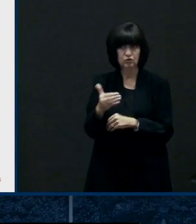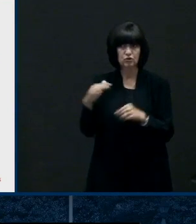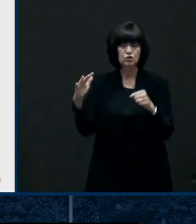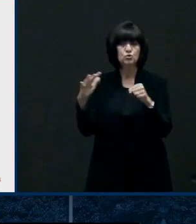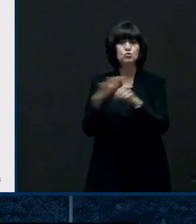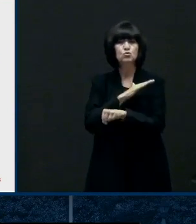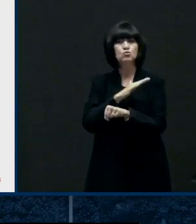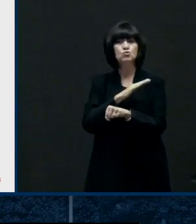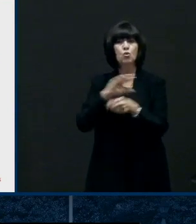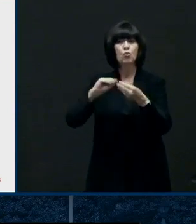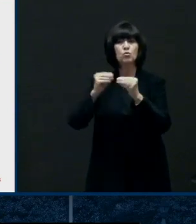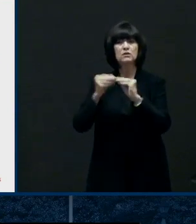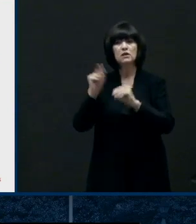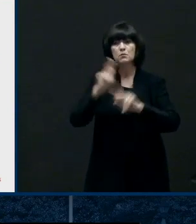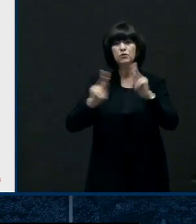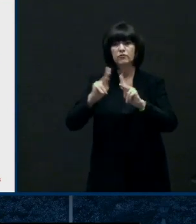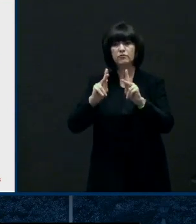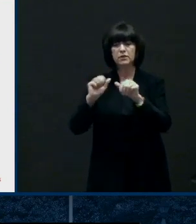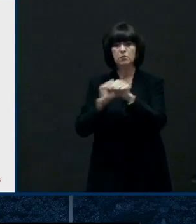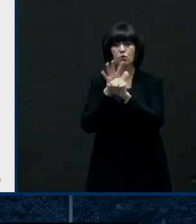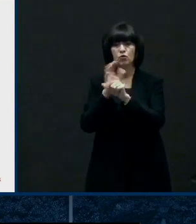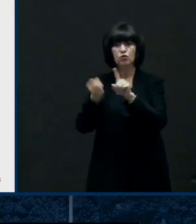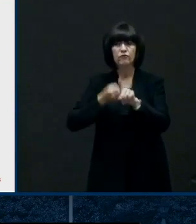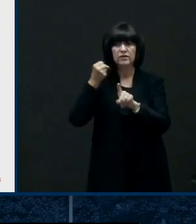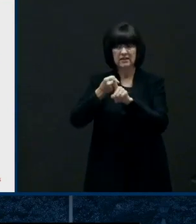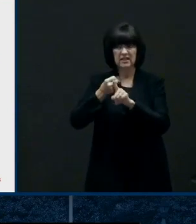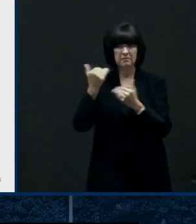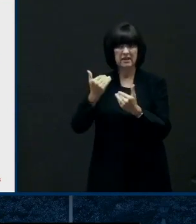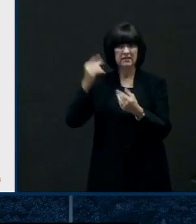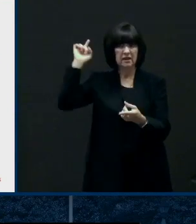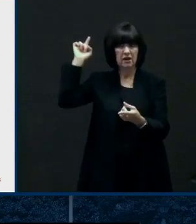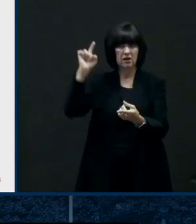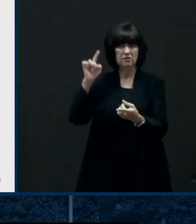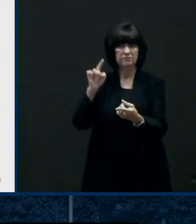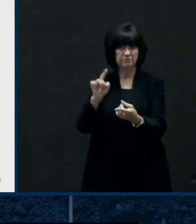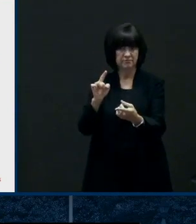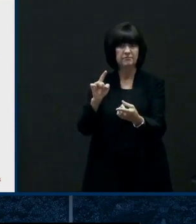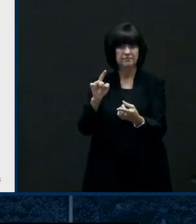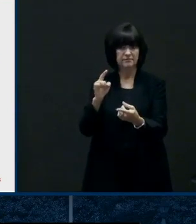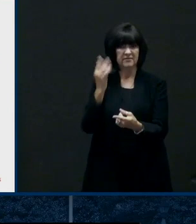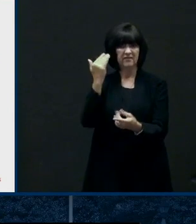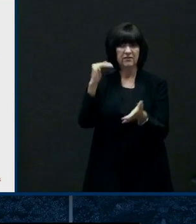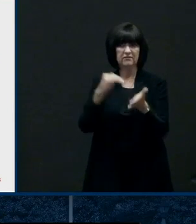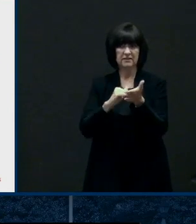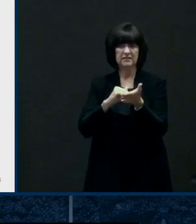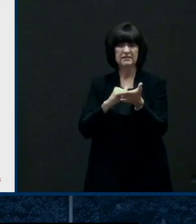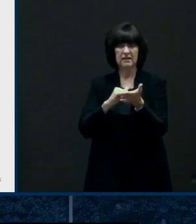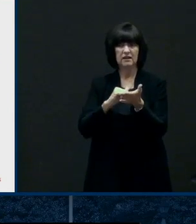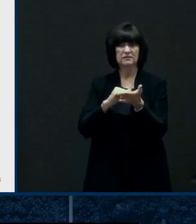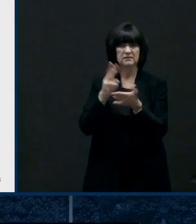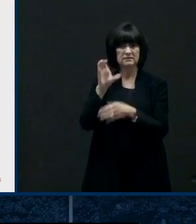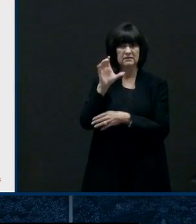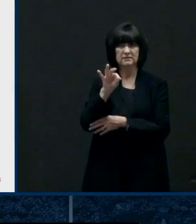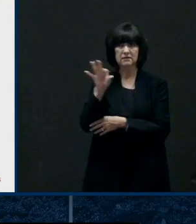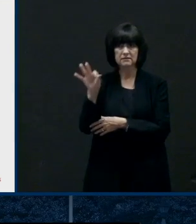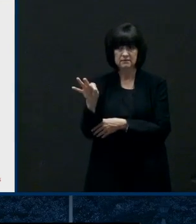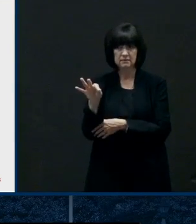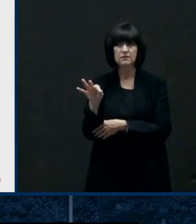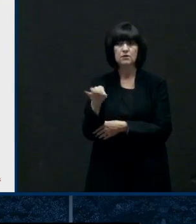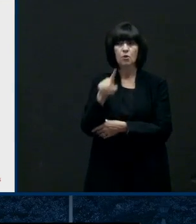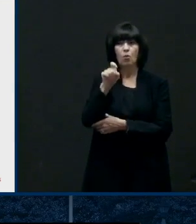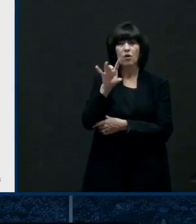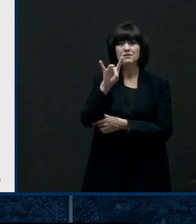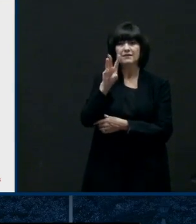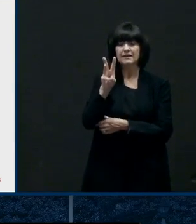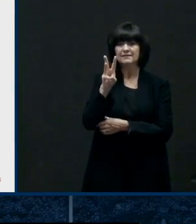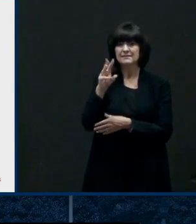flattening out. They're continuing to rise I guess at 16,000. Still 186,000 negative tests and